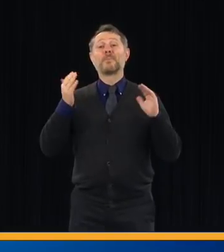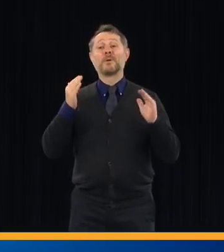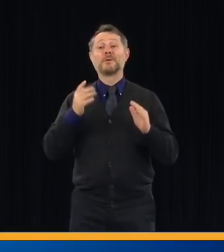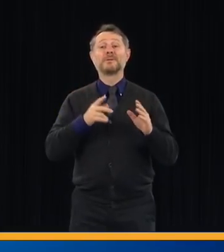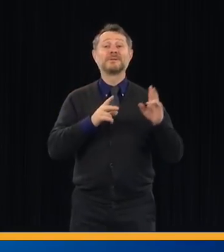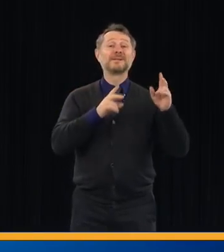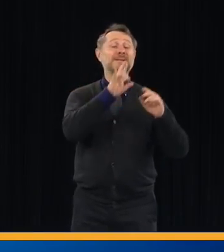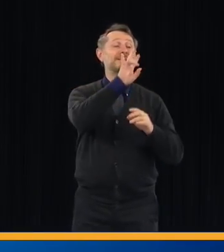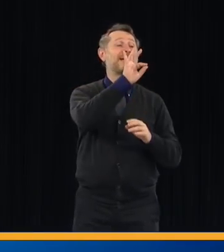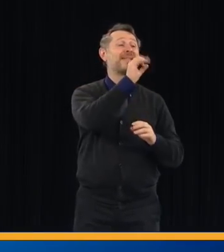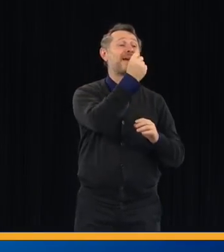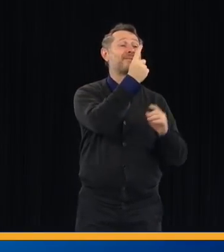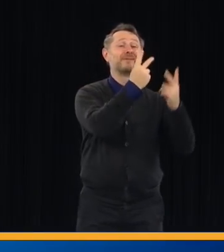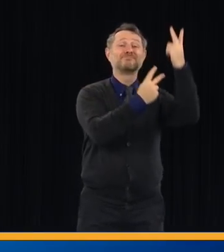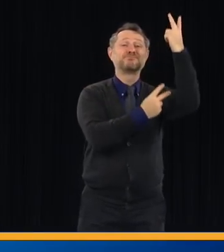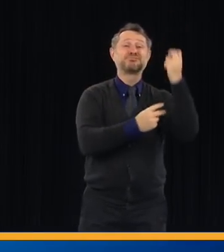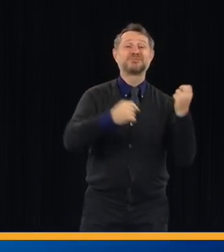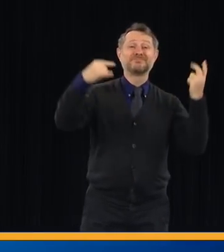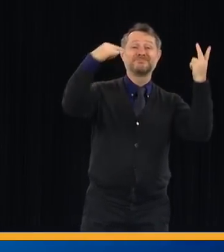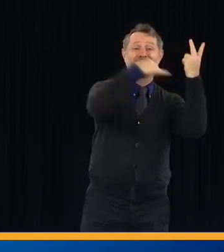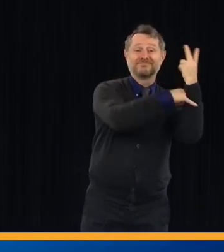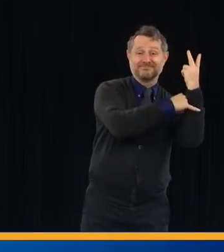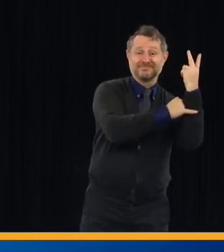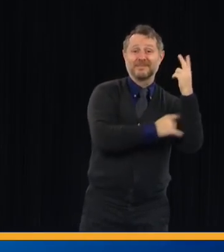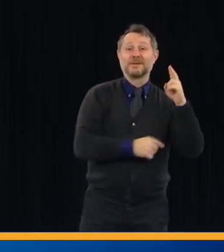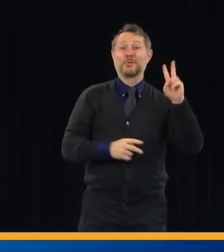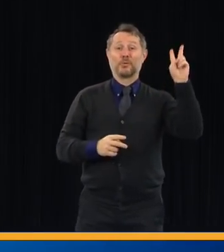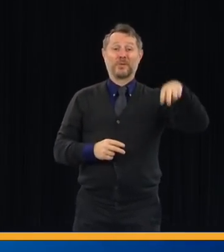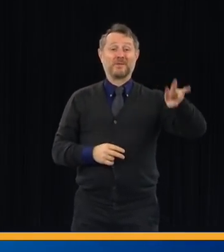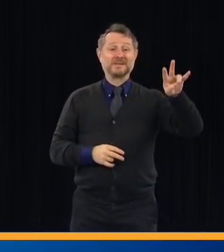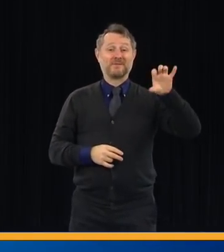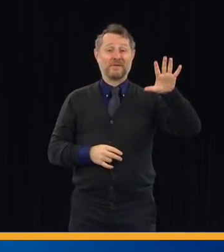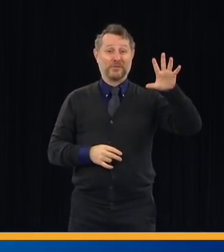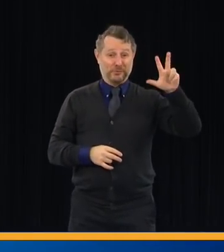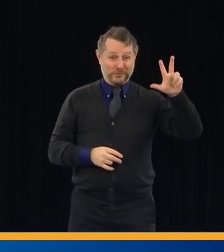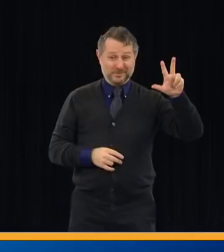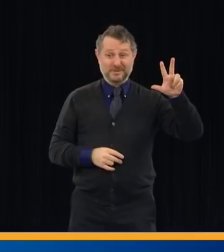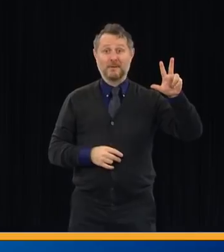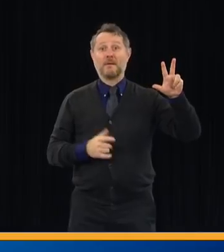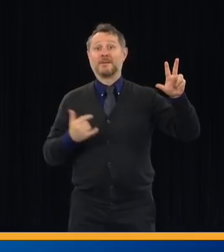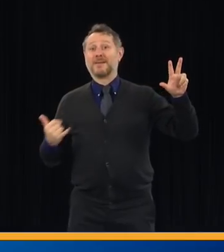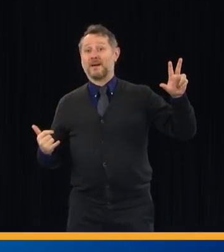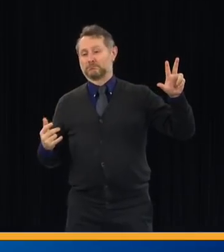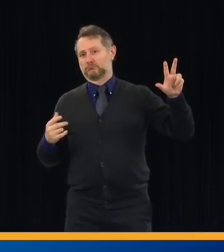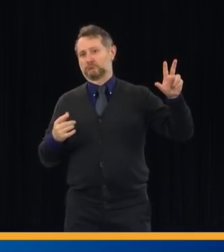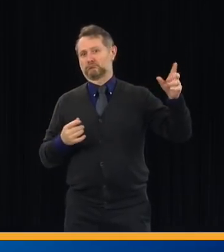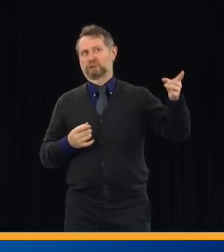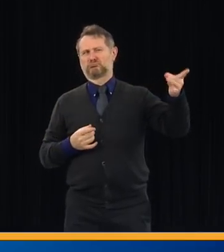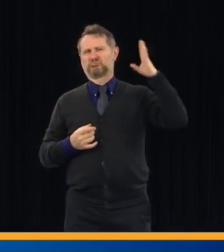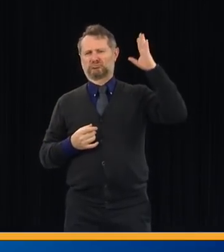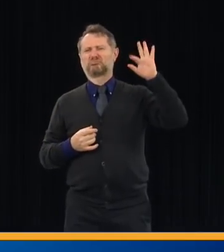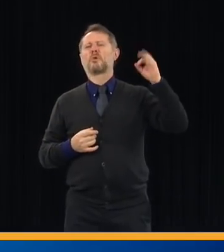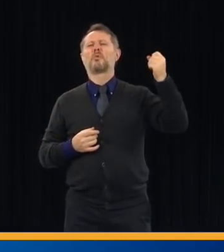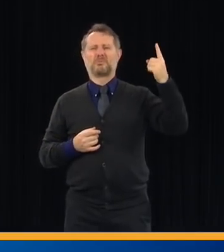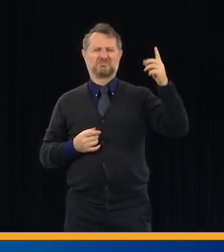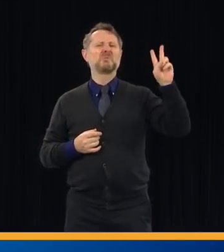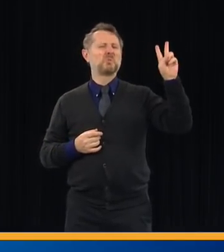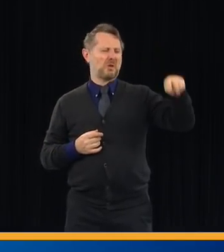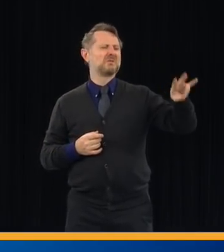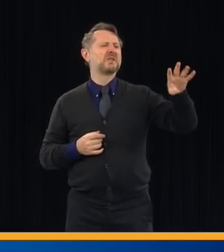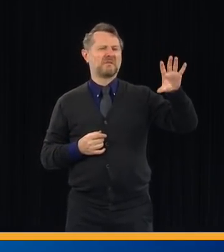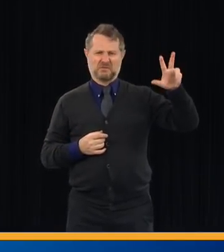-11, which was supposed to be the tragedy of my lifetime, 2,753